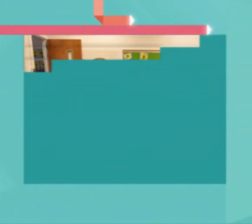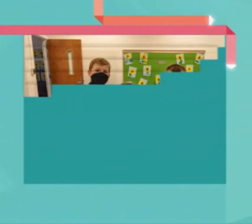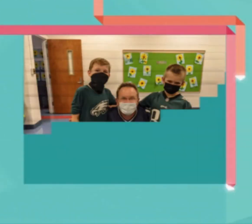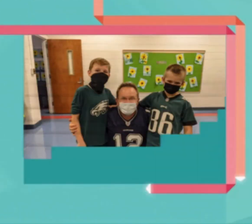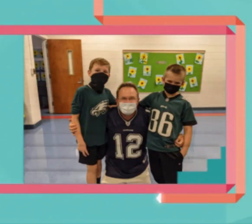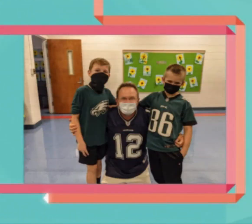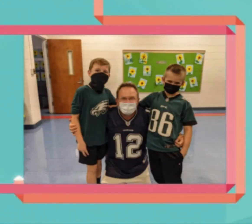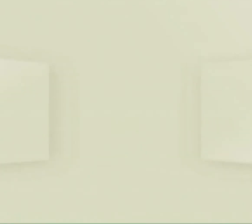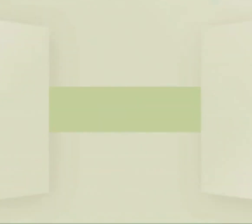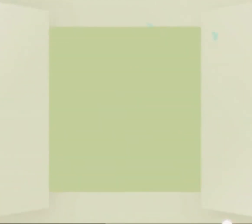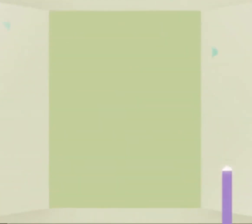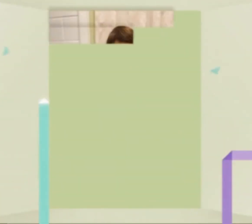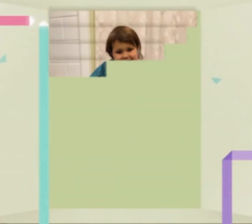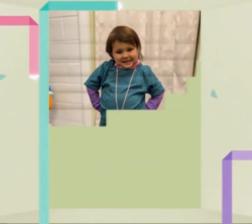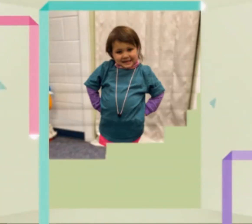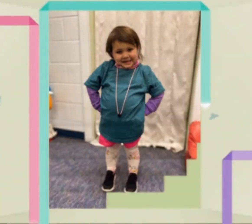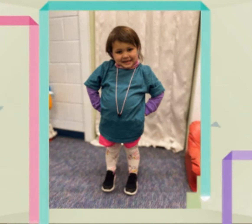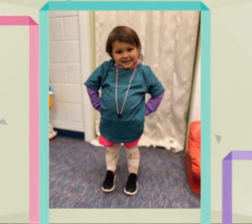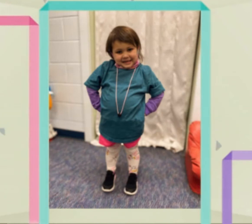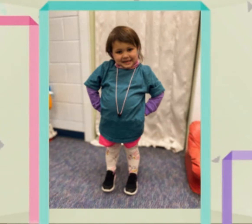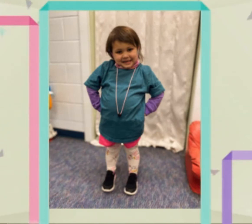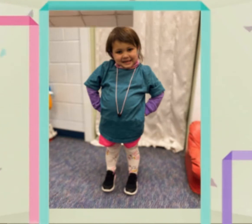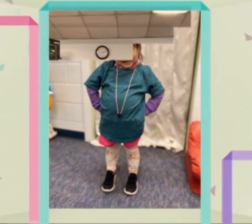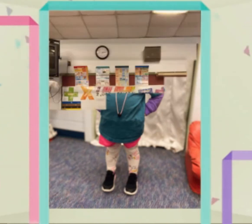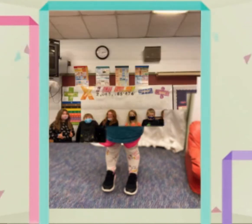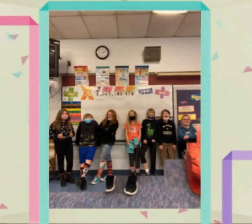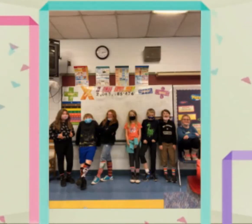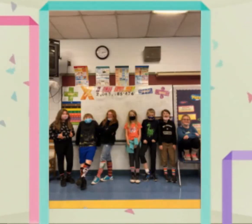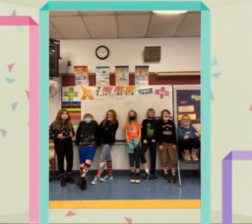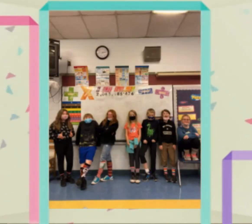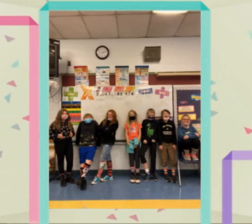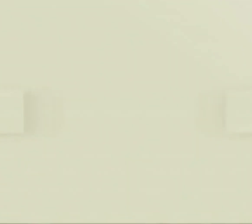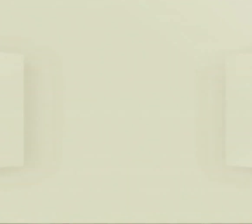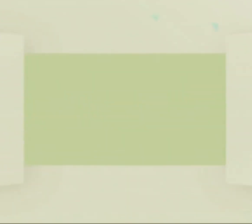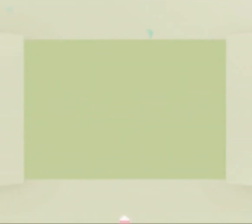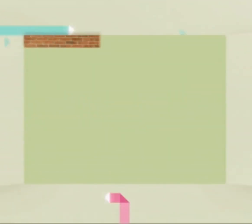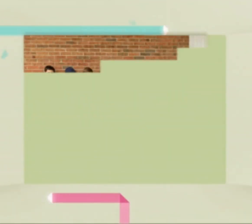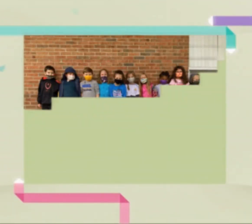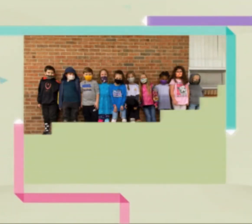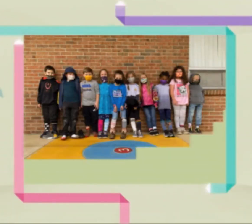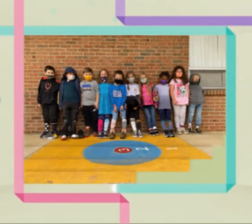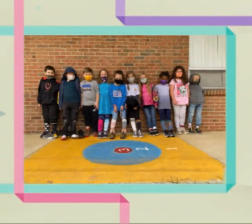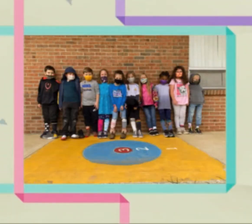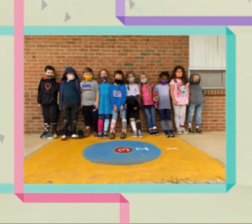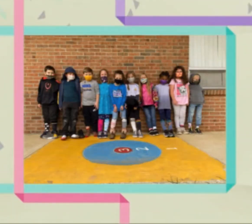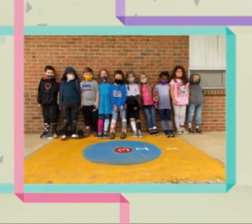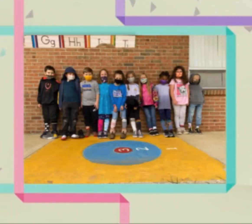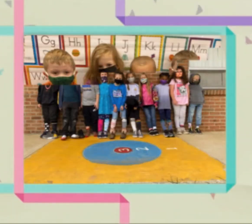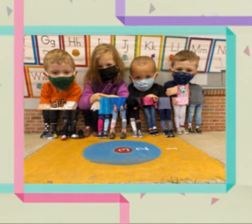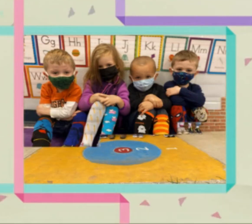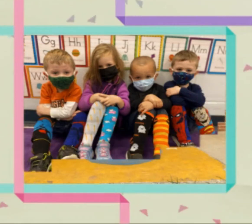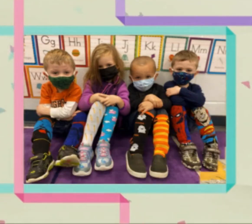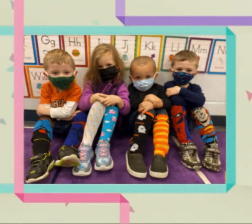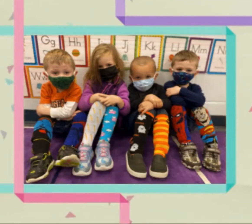You won't regret it, trust me. We can't wait to see all the great things, things that are in store for Mustangs, all that you'll accomplish, and